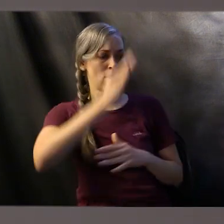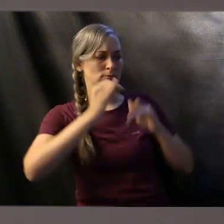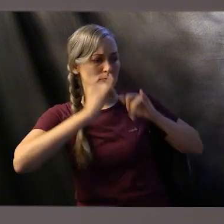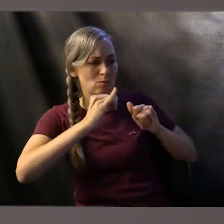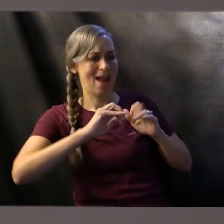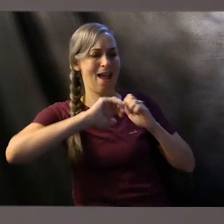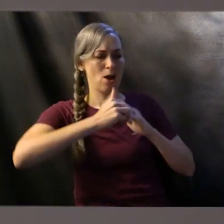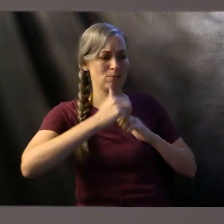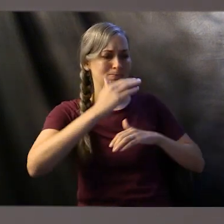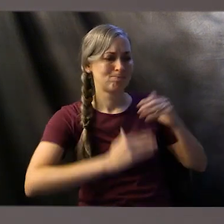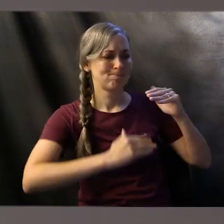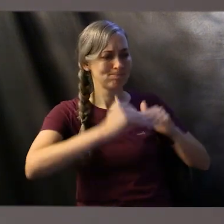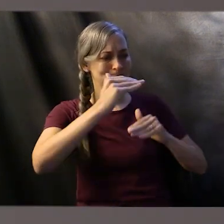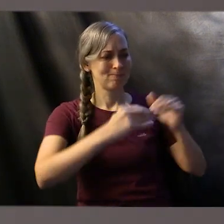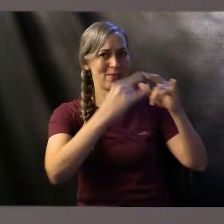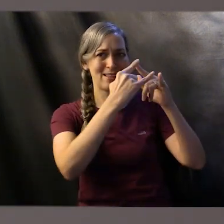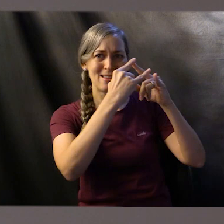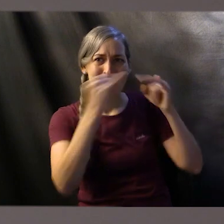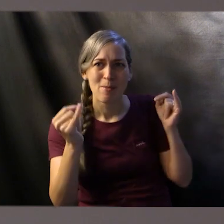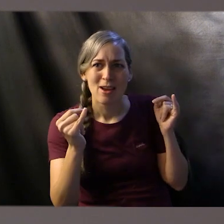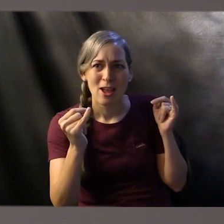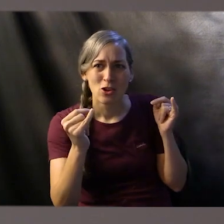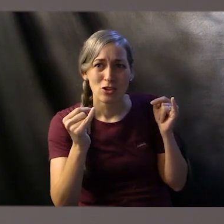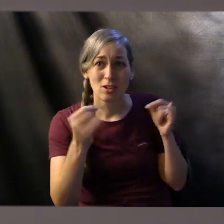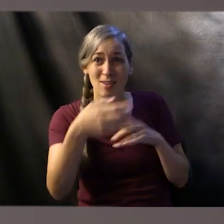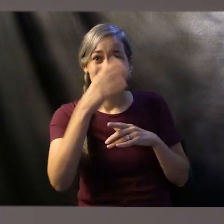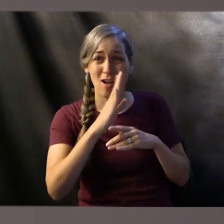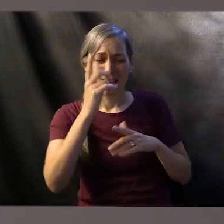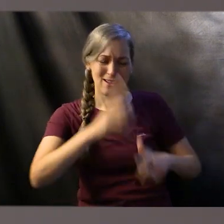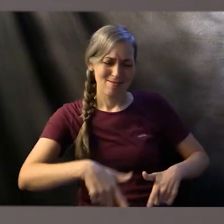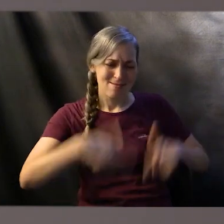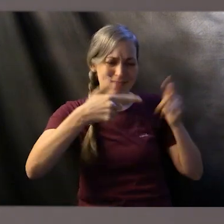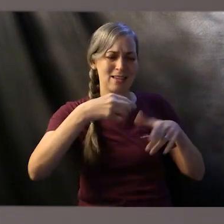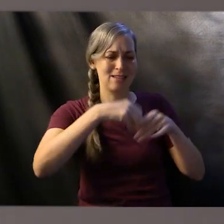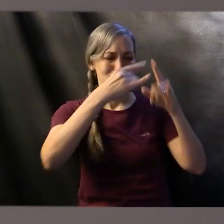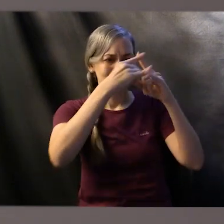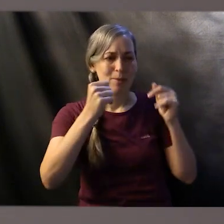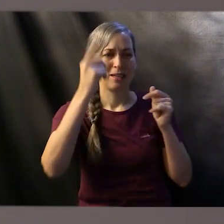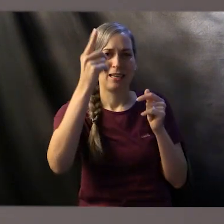tabernacle. The tabernacle was the tent in which God dwelt so that he could be among his people.